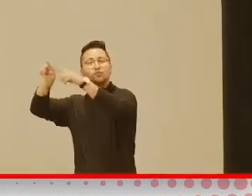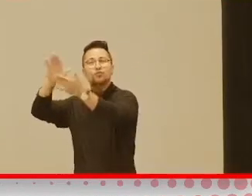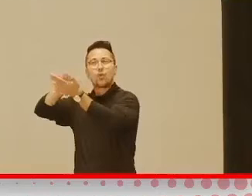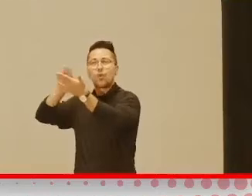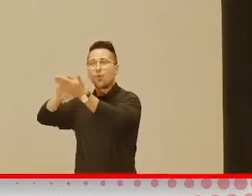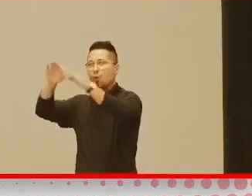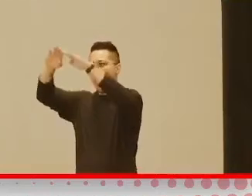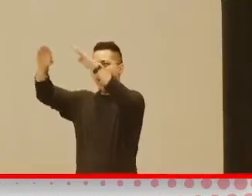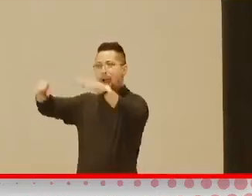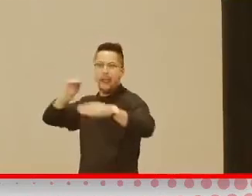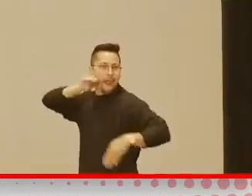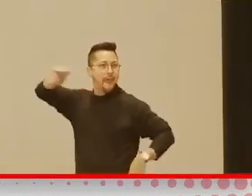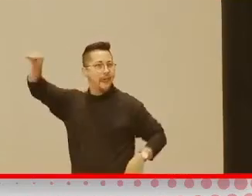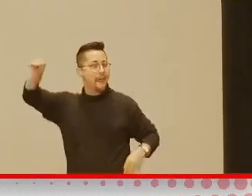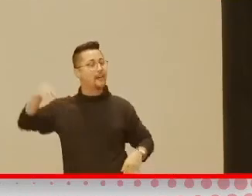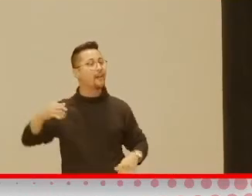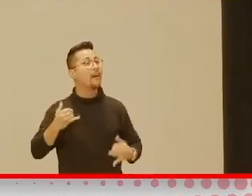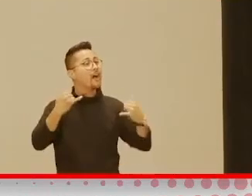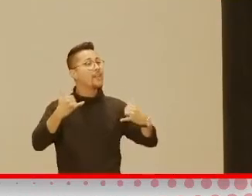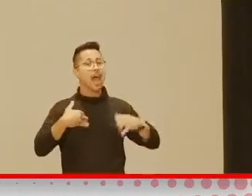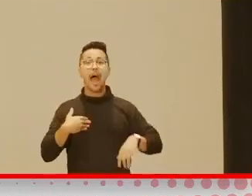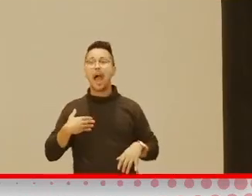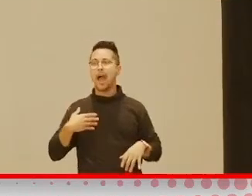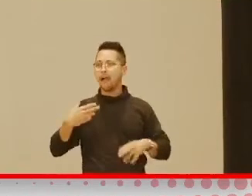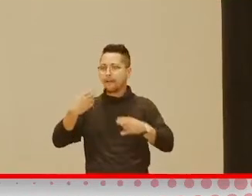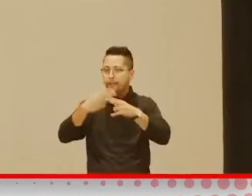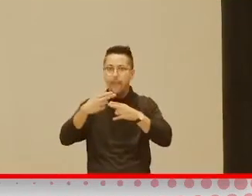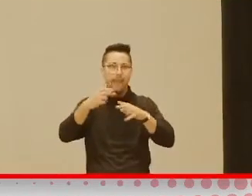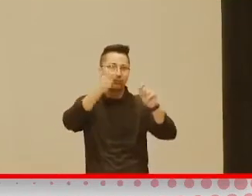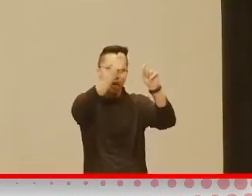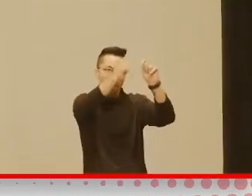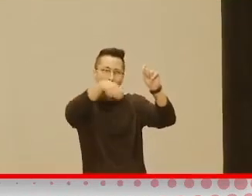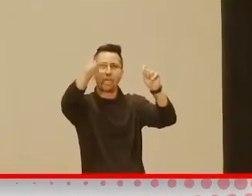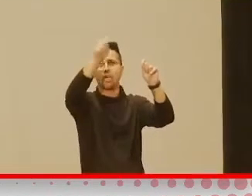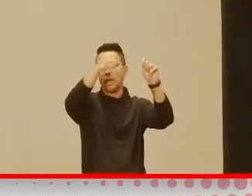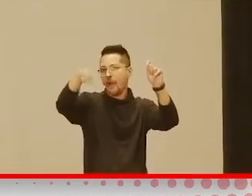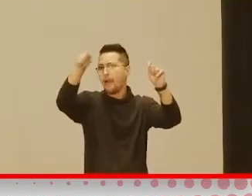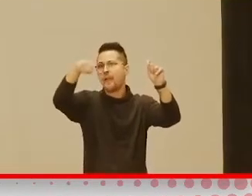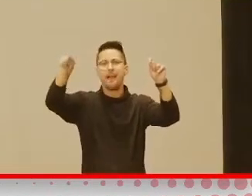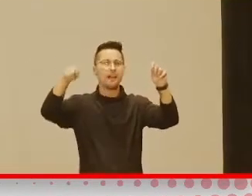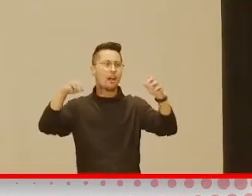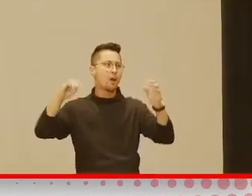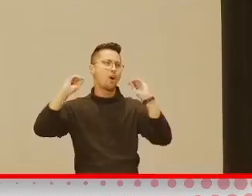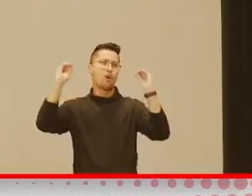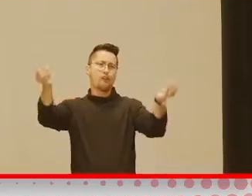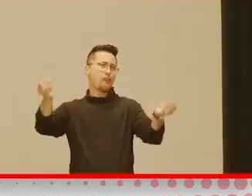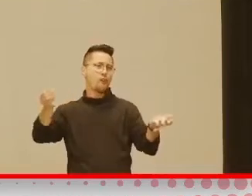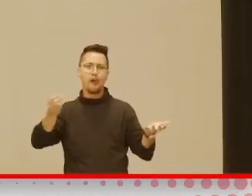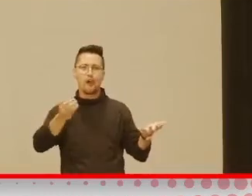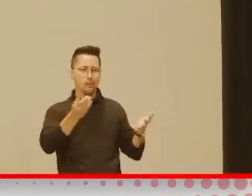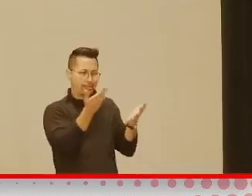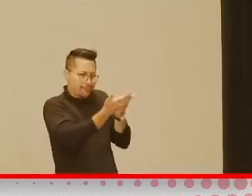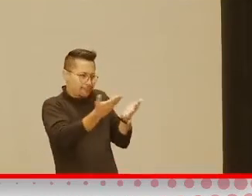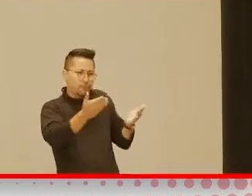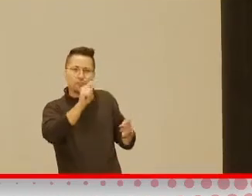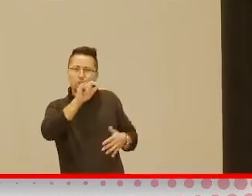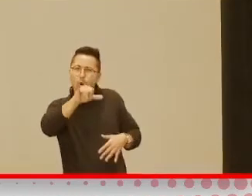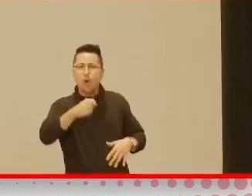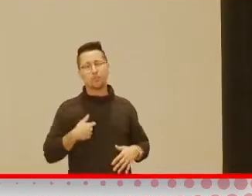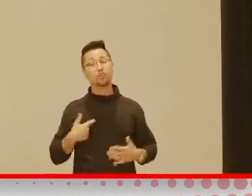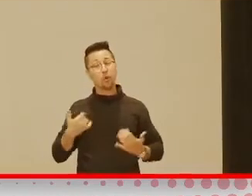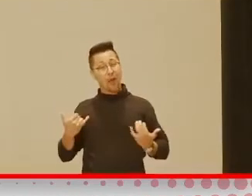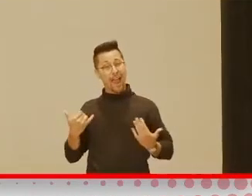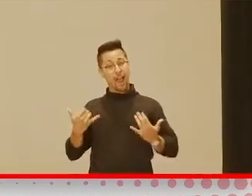Now, like, their name is written in cursive, and it's written out. There's no object. Like, you know, like, kids are expected to do so much more